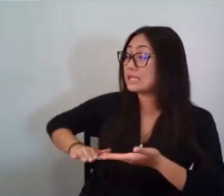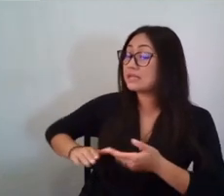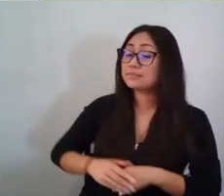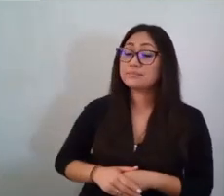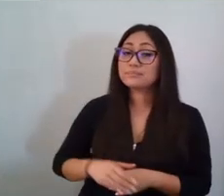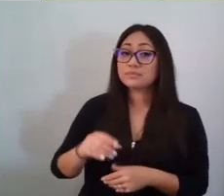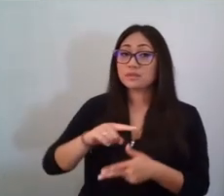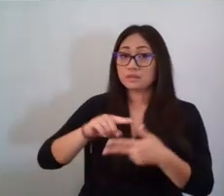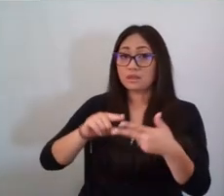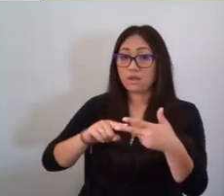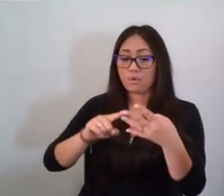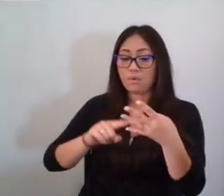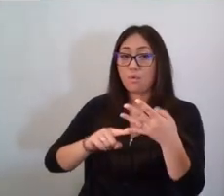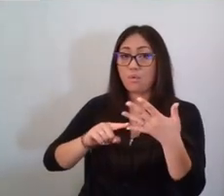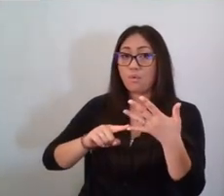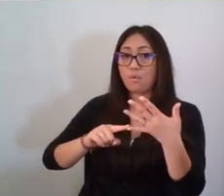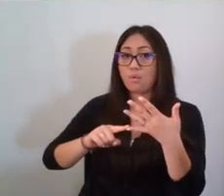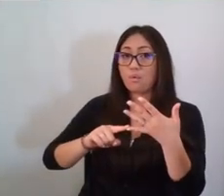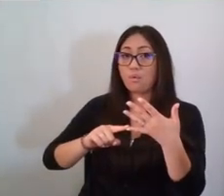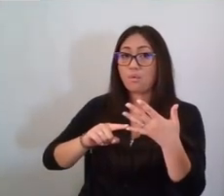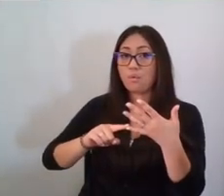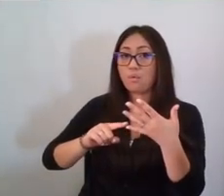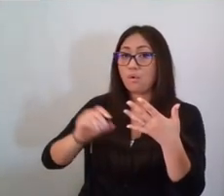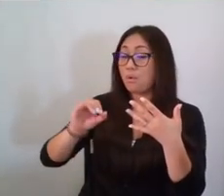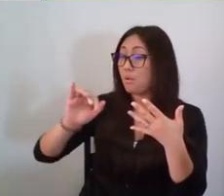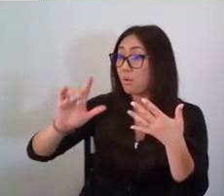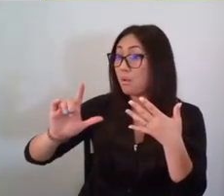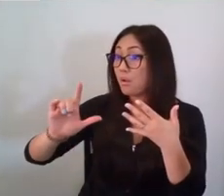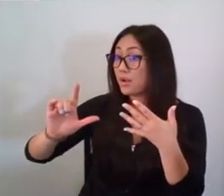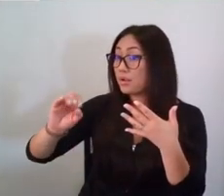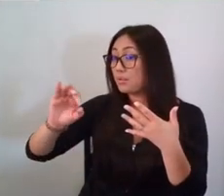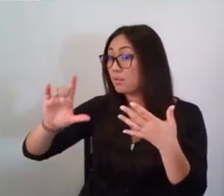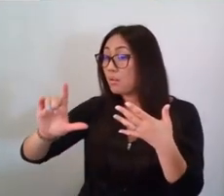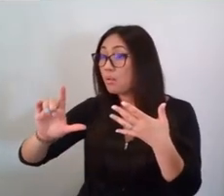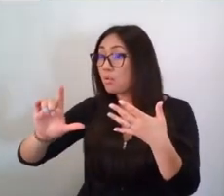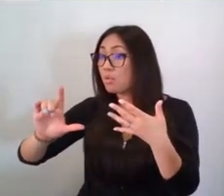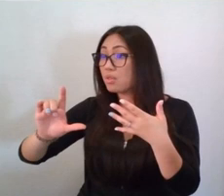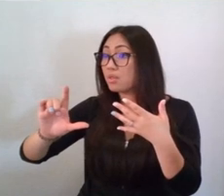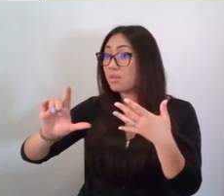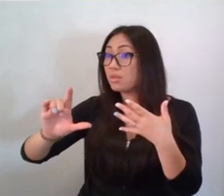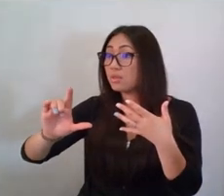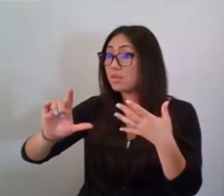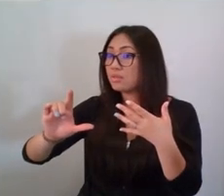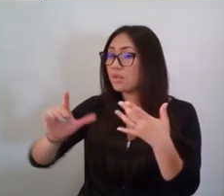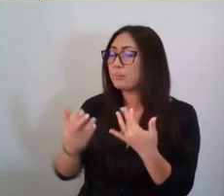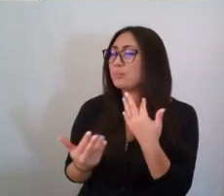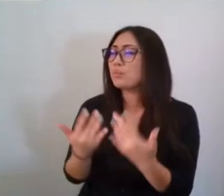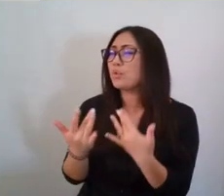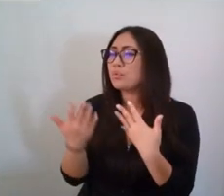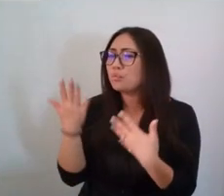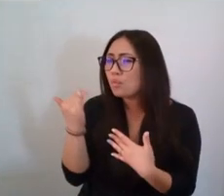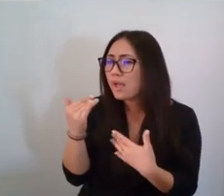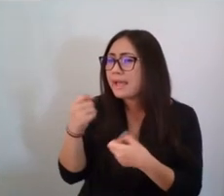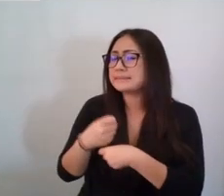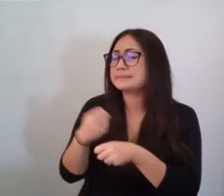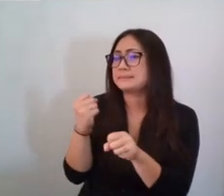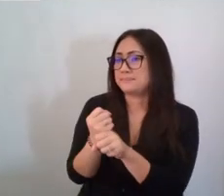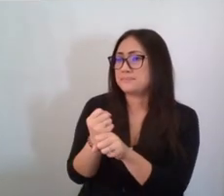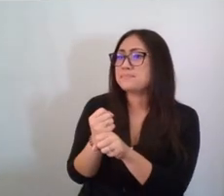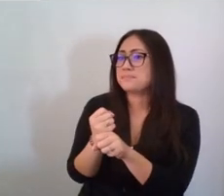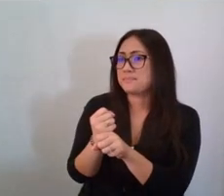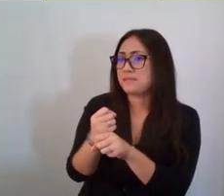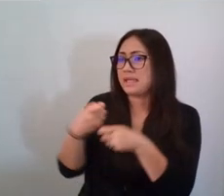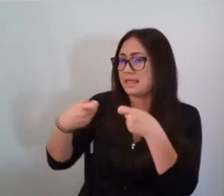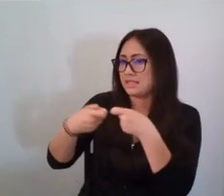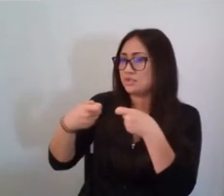natural gas, and coal, which we get out of the ground, are burned in power plants to make electricity, as well as used to heat